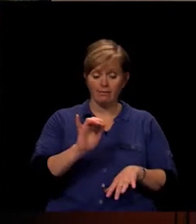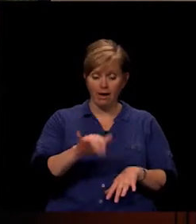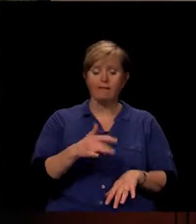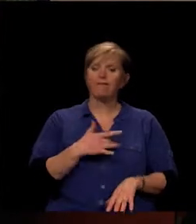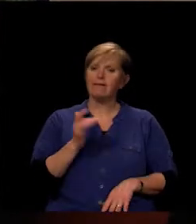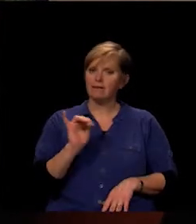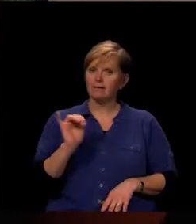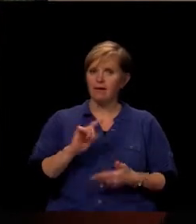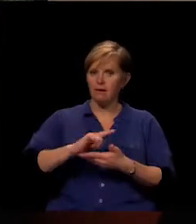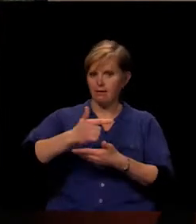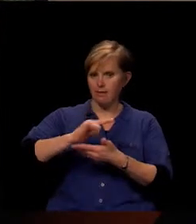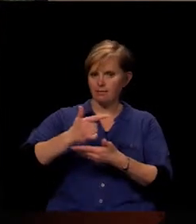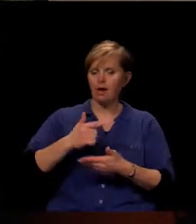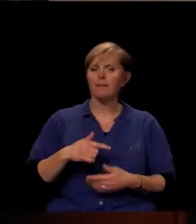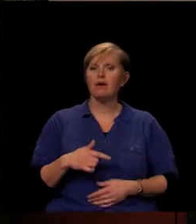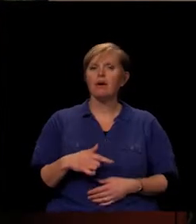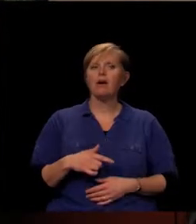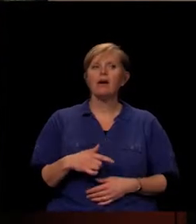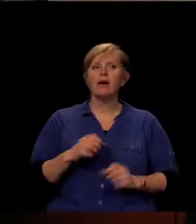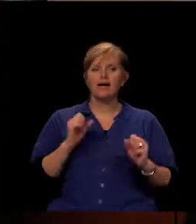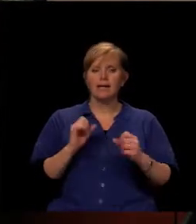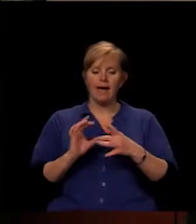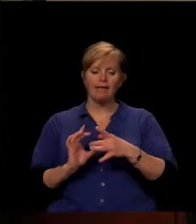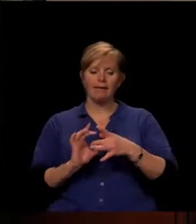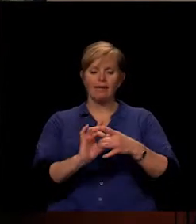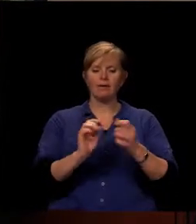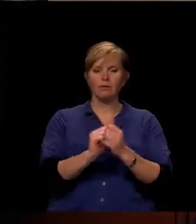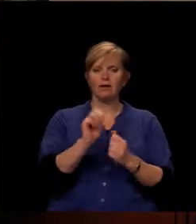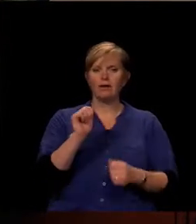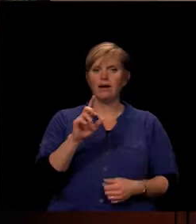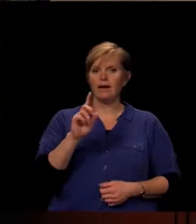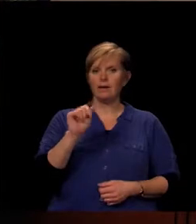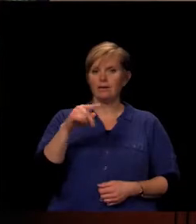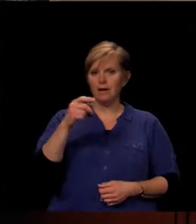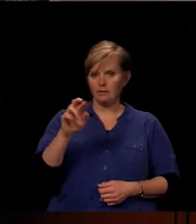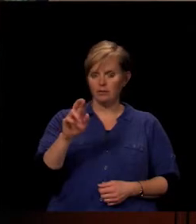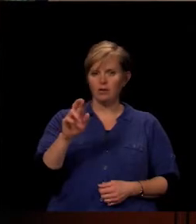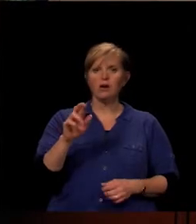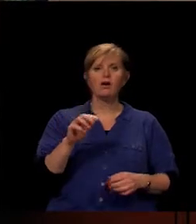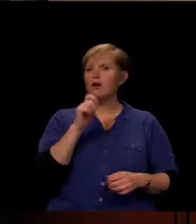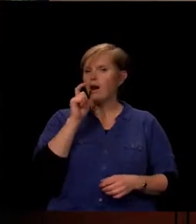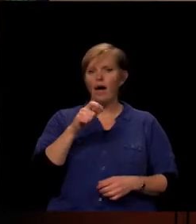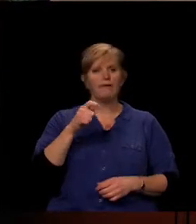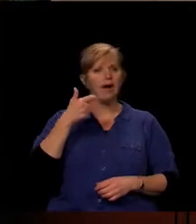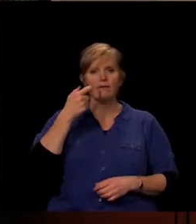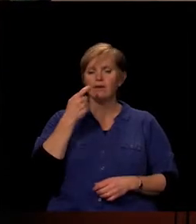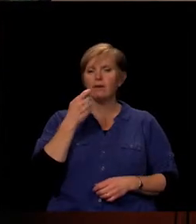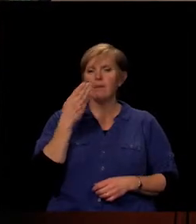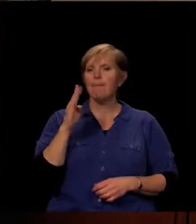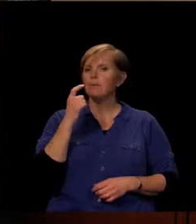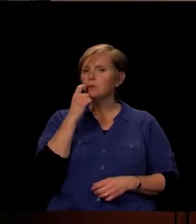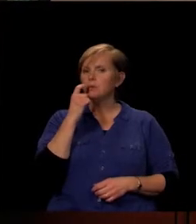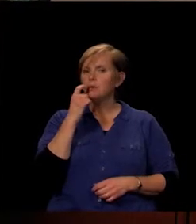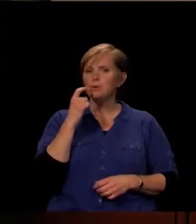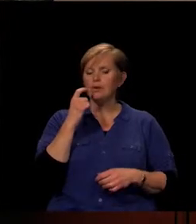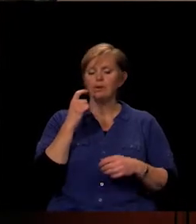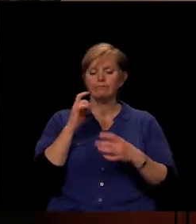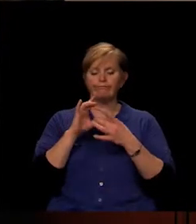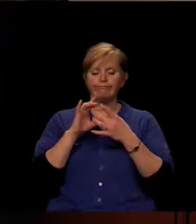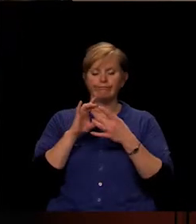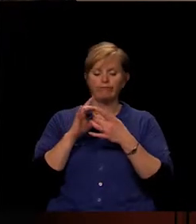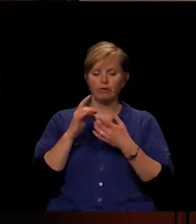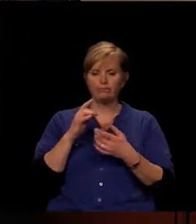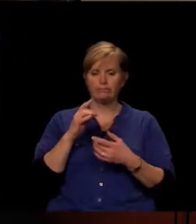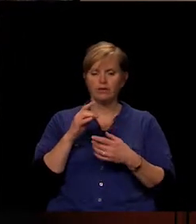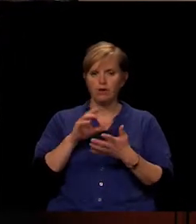It connects, like I said, with the adapter so there's not the Bluetooth complexity for middle school students to have to deal